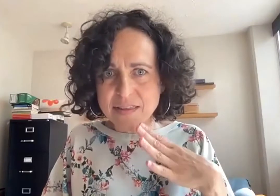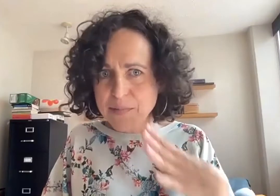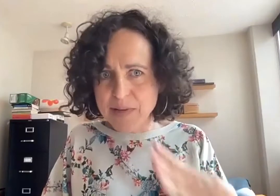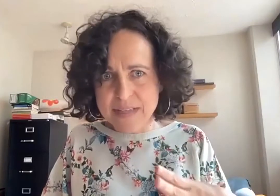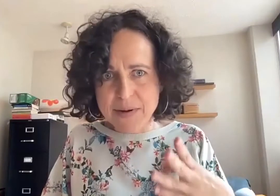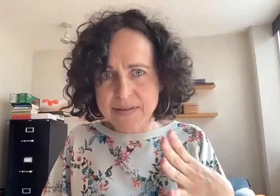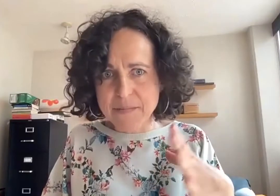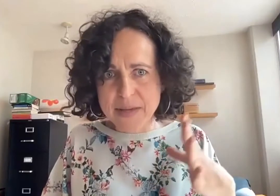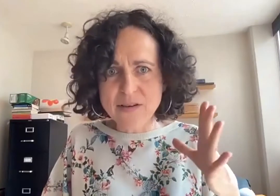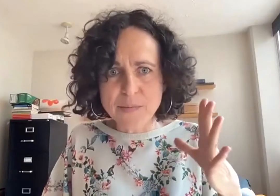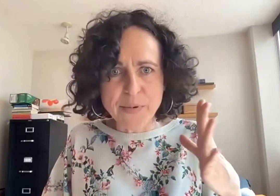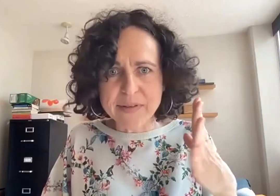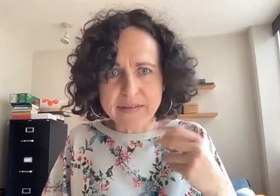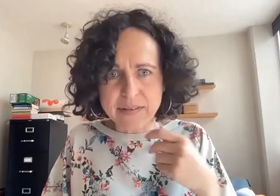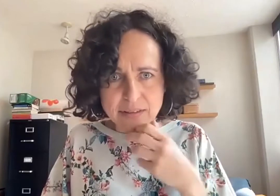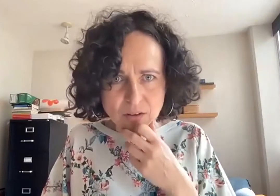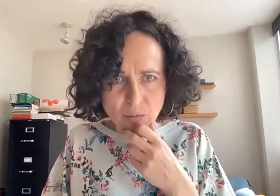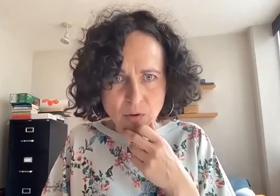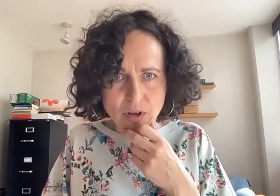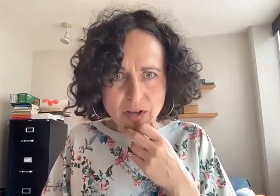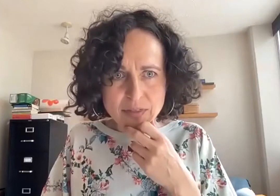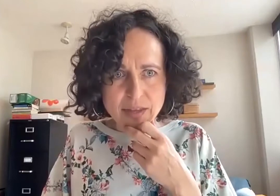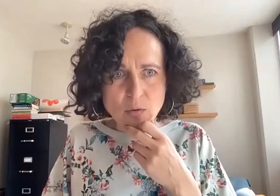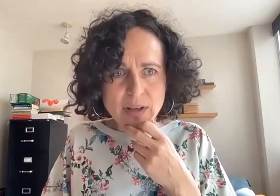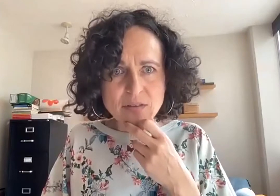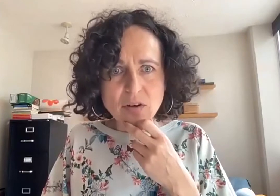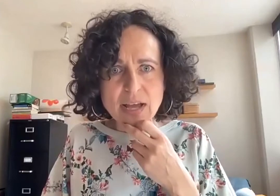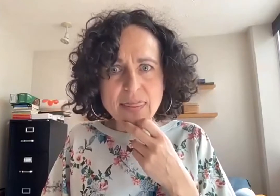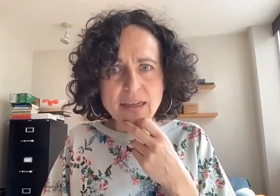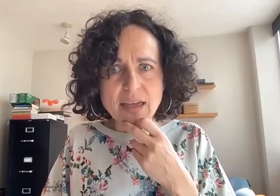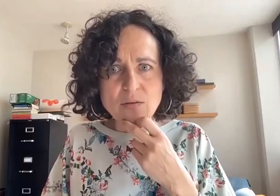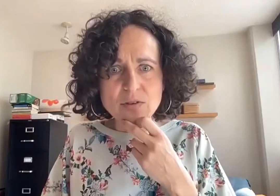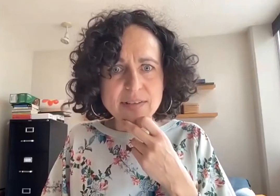applied in a in a big way.